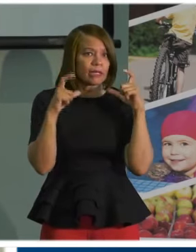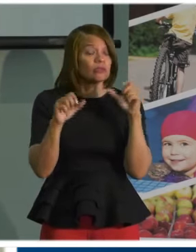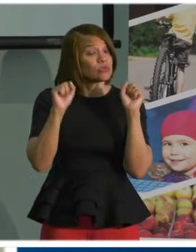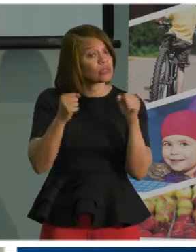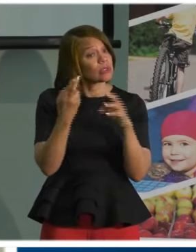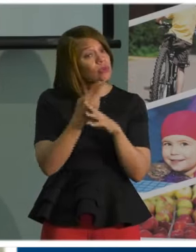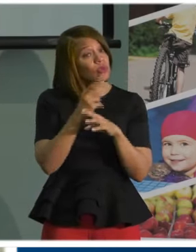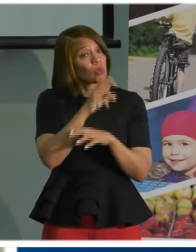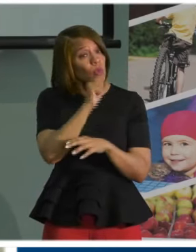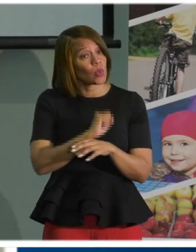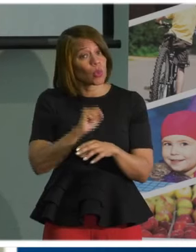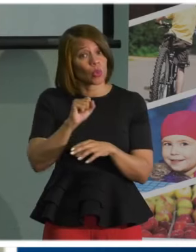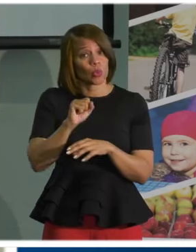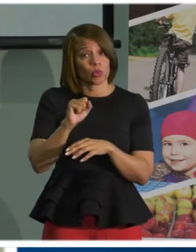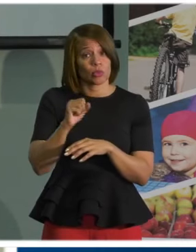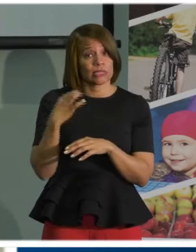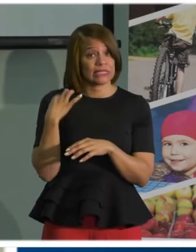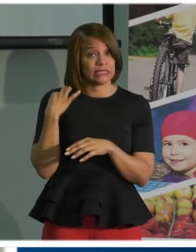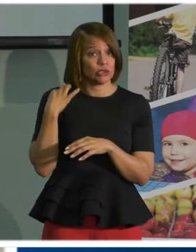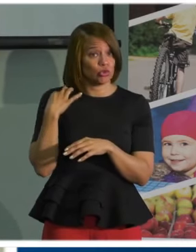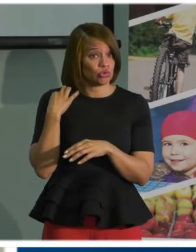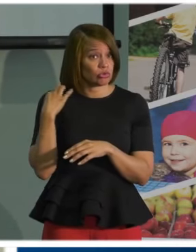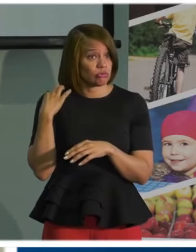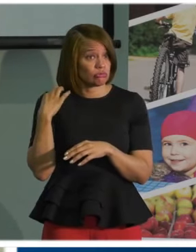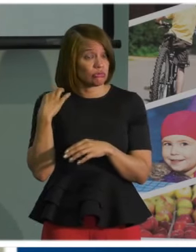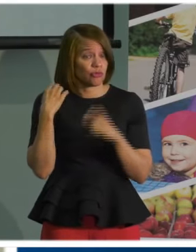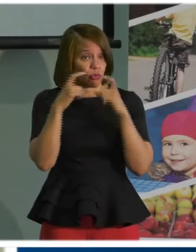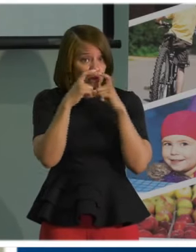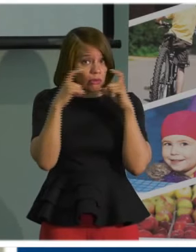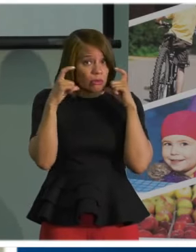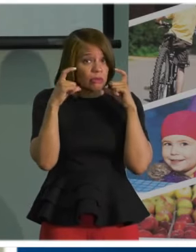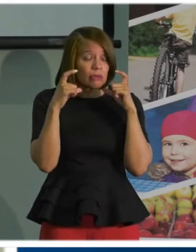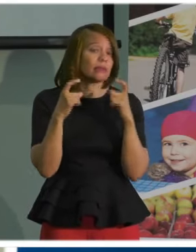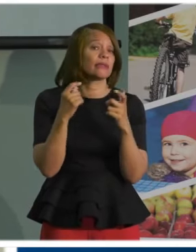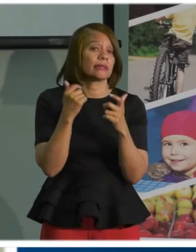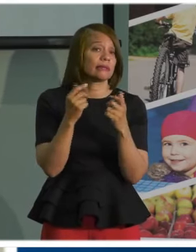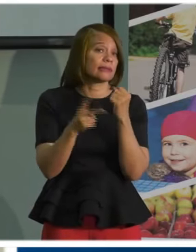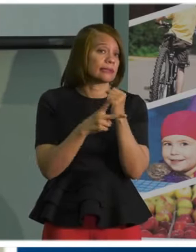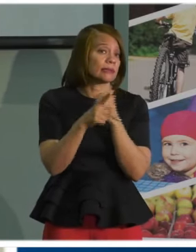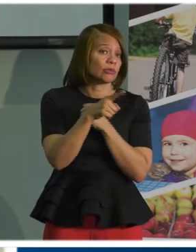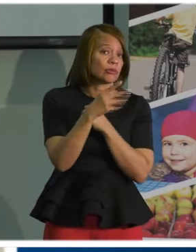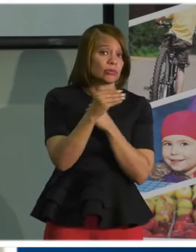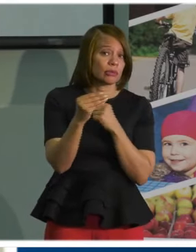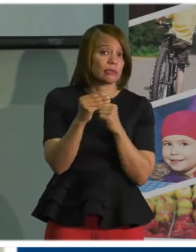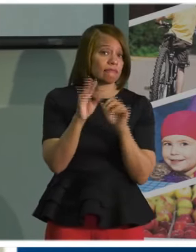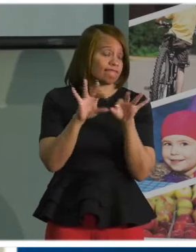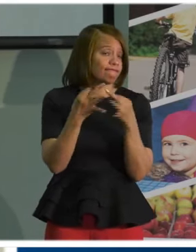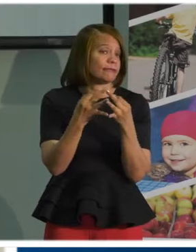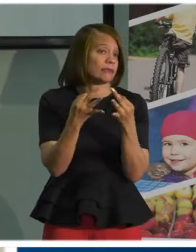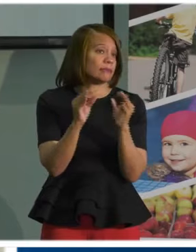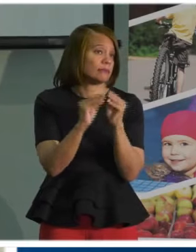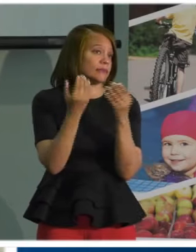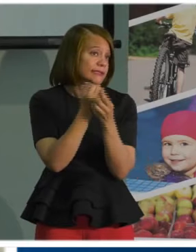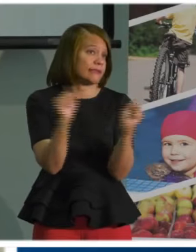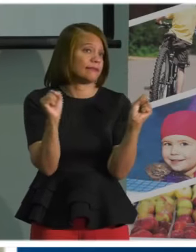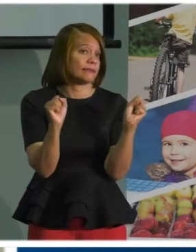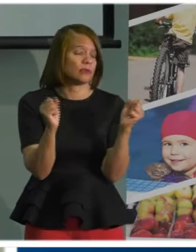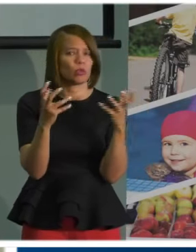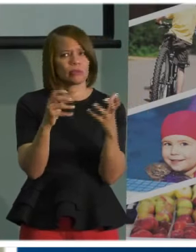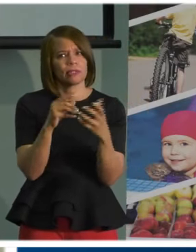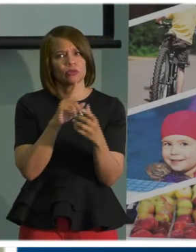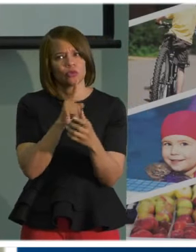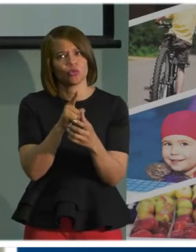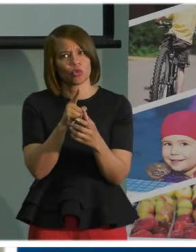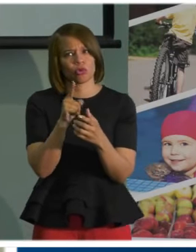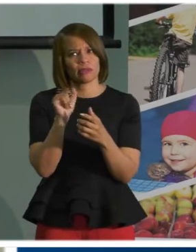use an old T-shirt, uh, to make a facial covering, uh, that can keep you and your, your neighbors and families safe. So, wanted to make sure we got that